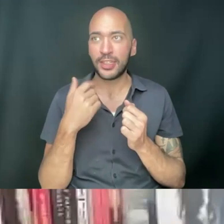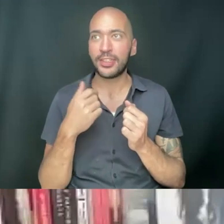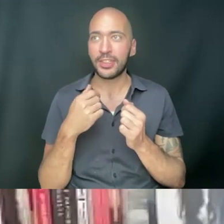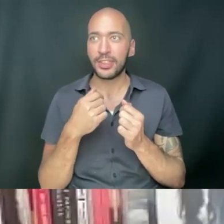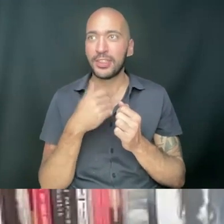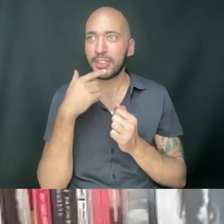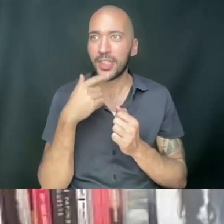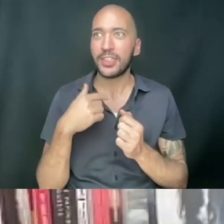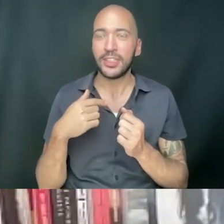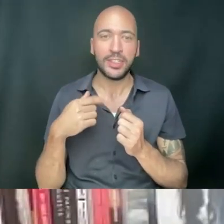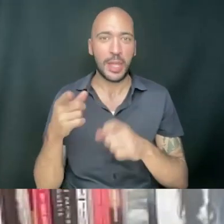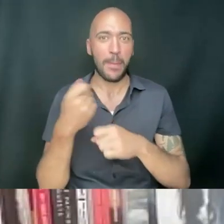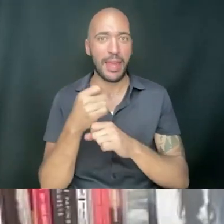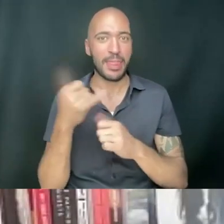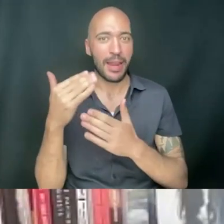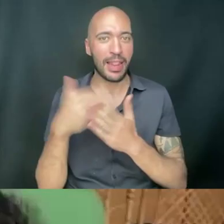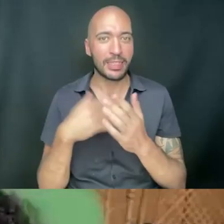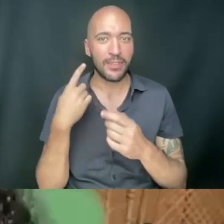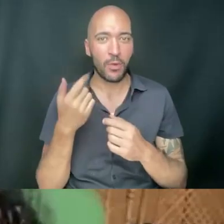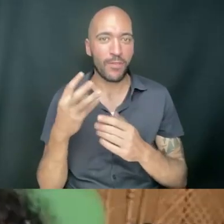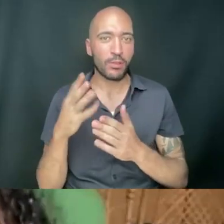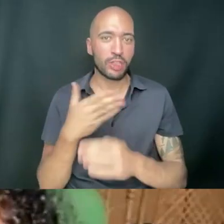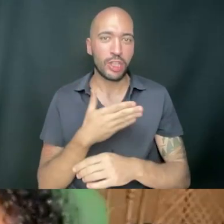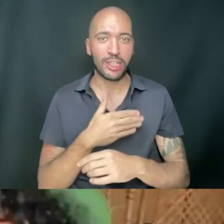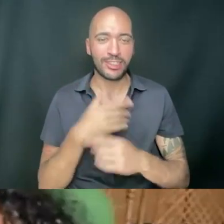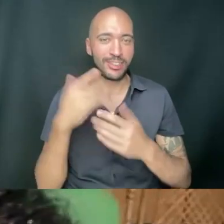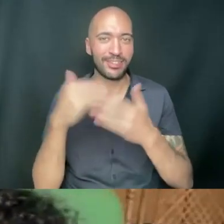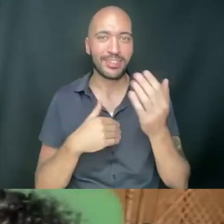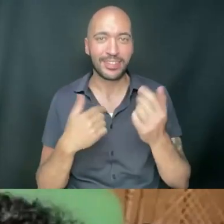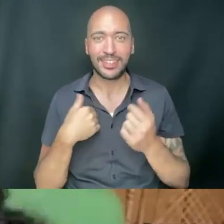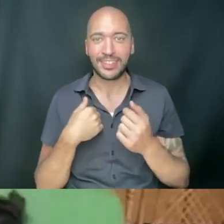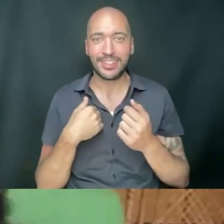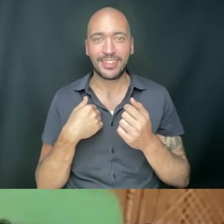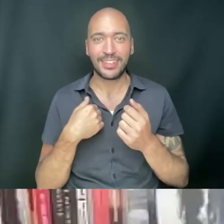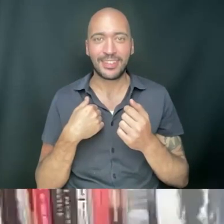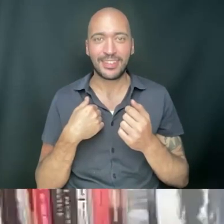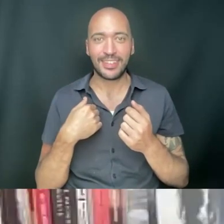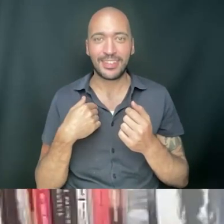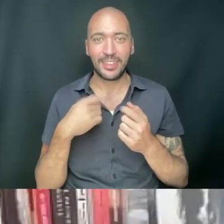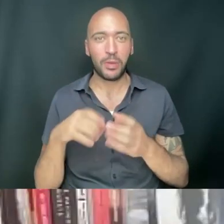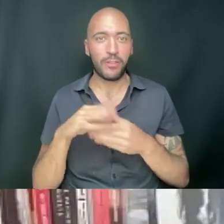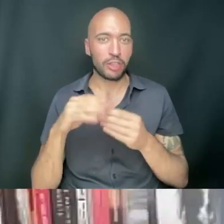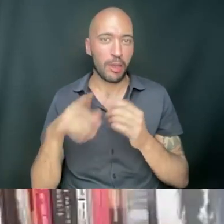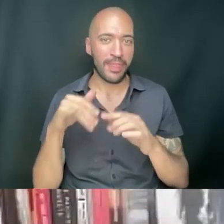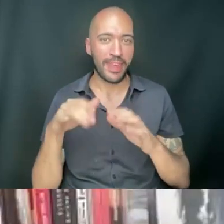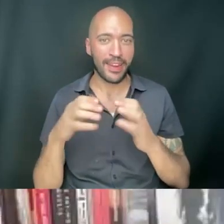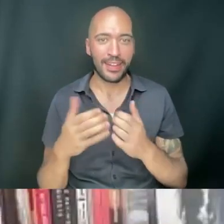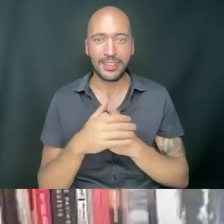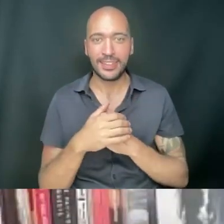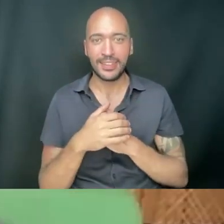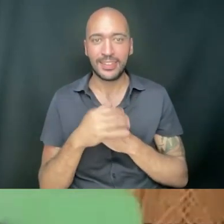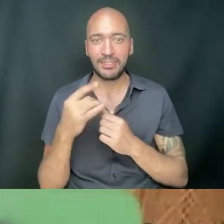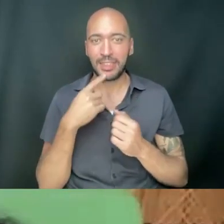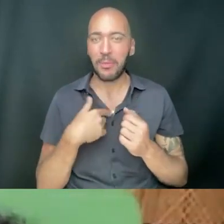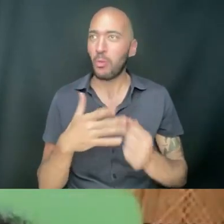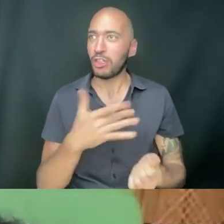No, no, no. It made the playlist for a couple Oh, it made the playlist. I don't understand. for playlist. I don't want have to talk about that in I'm going to be like, Tiffany, tell